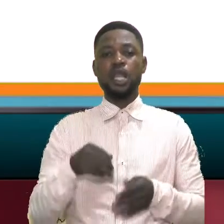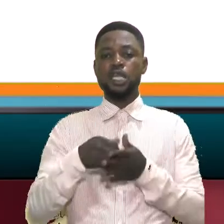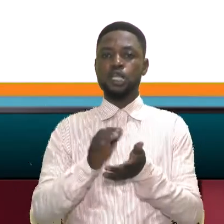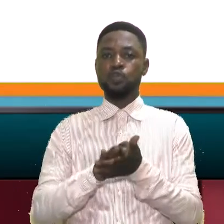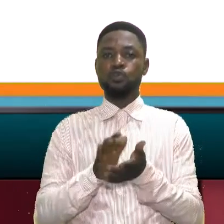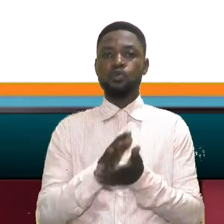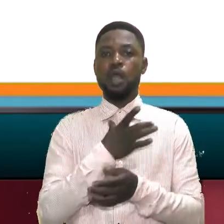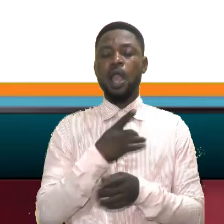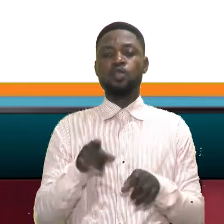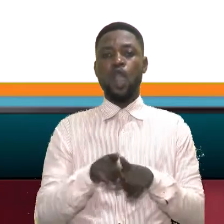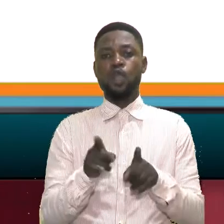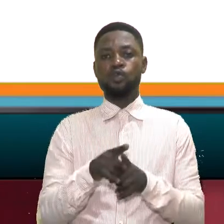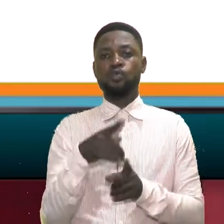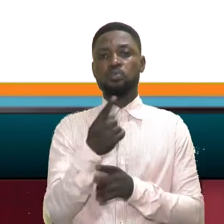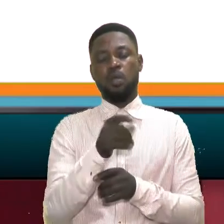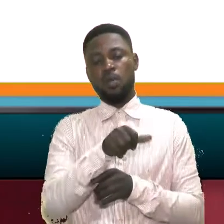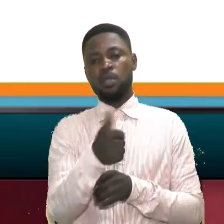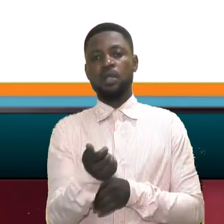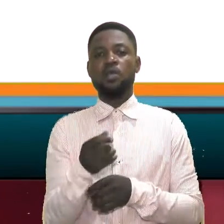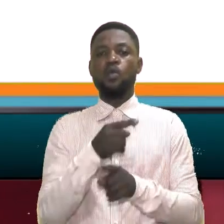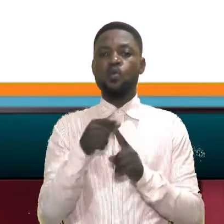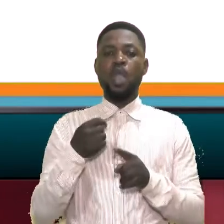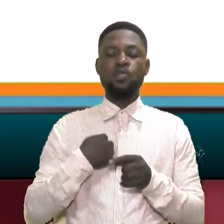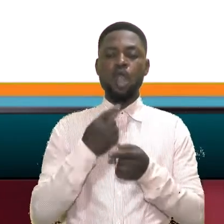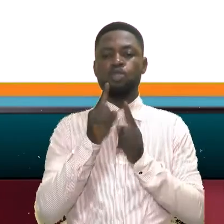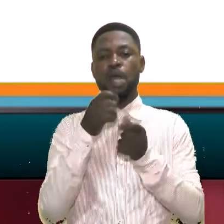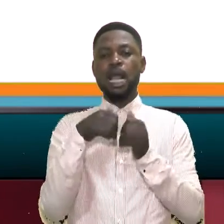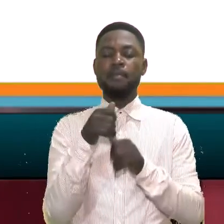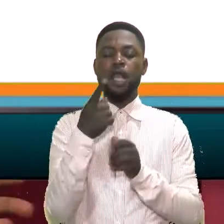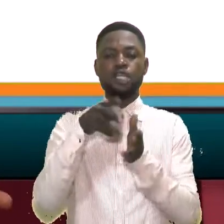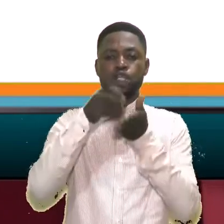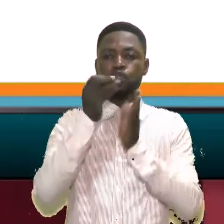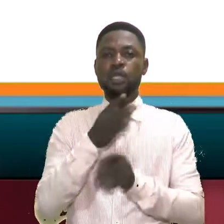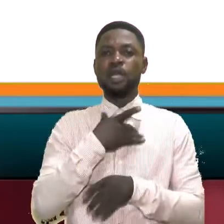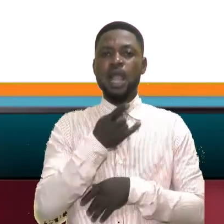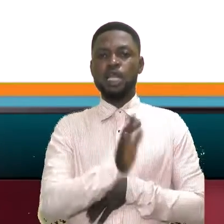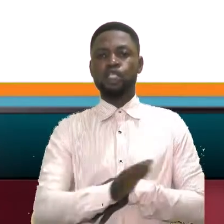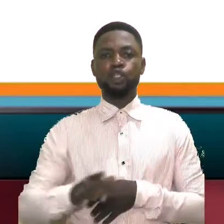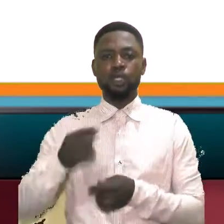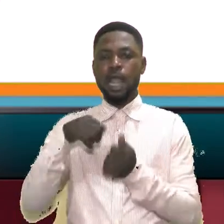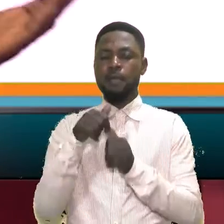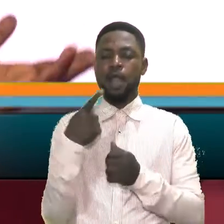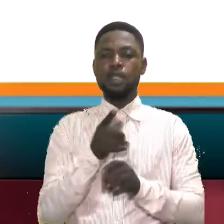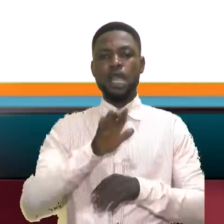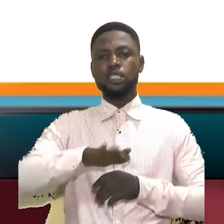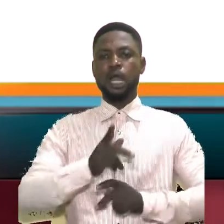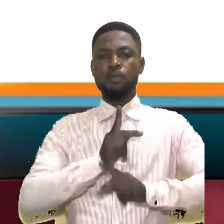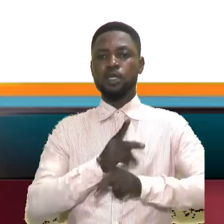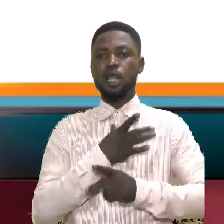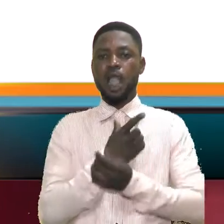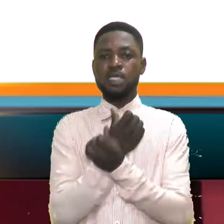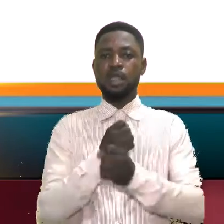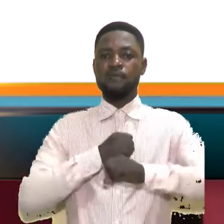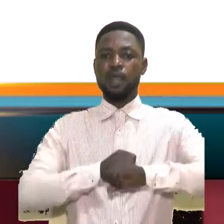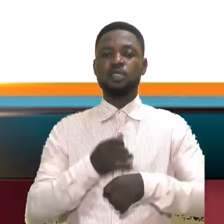in school, and also the elderly. Now, when we talk about the students and the children concerning child protection and